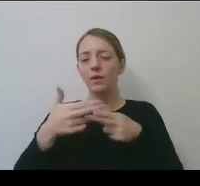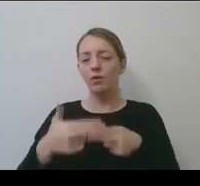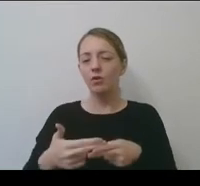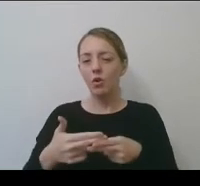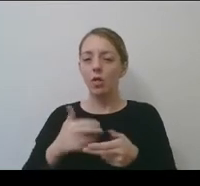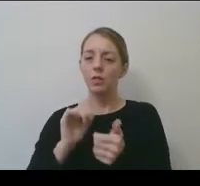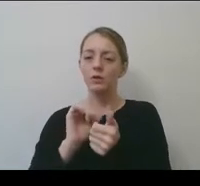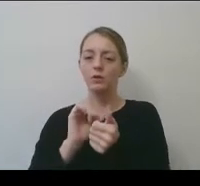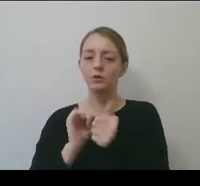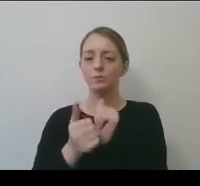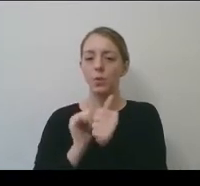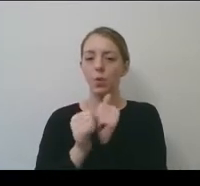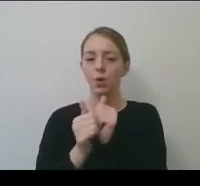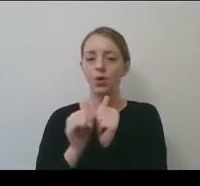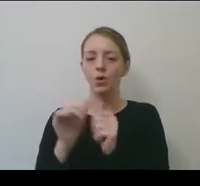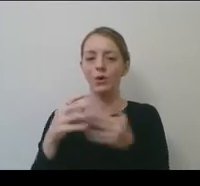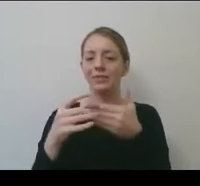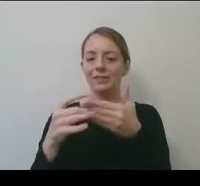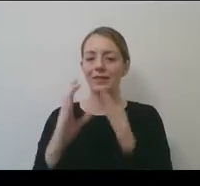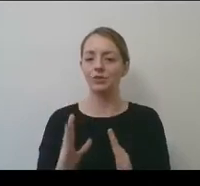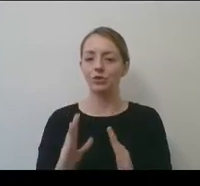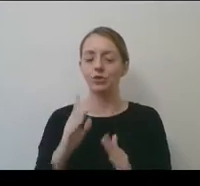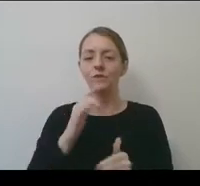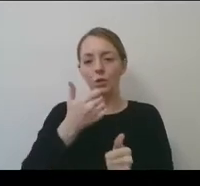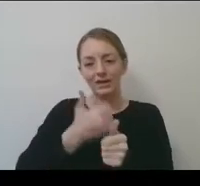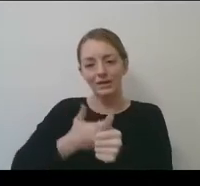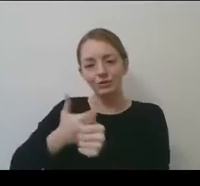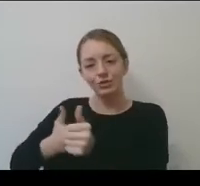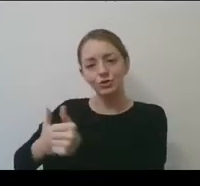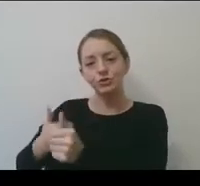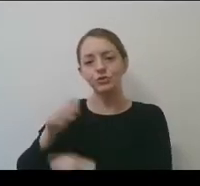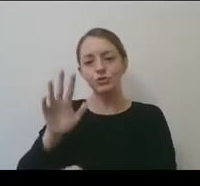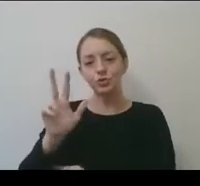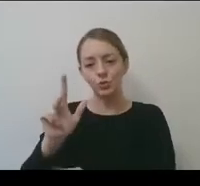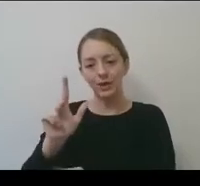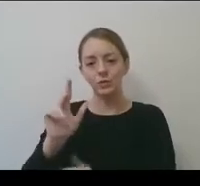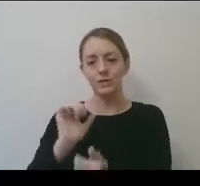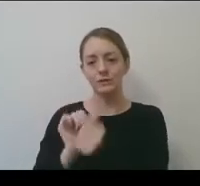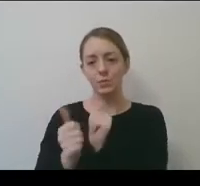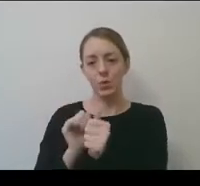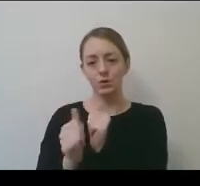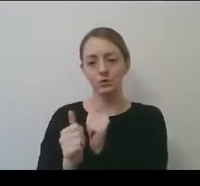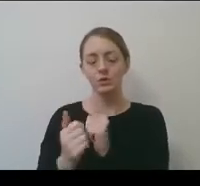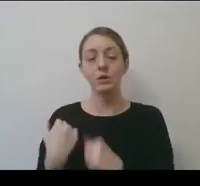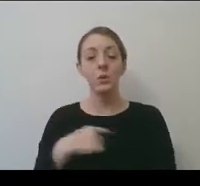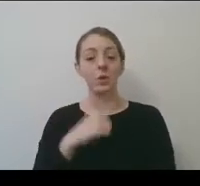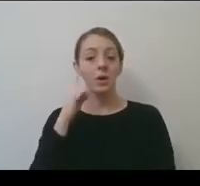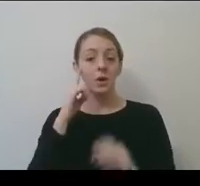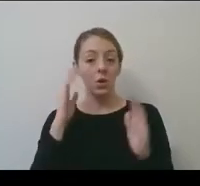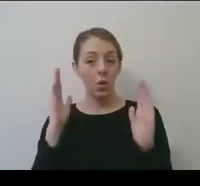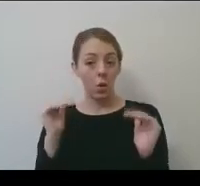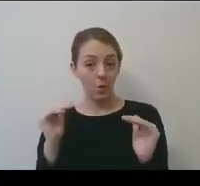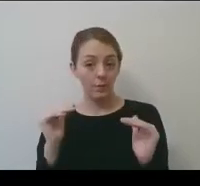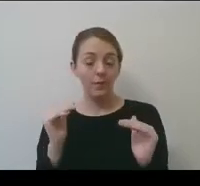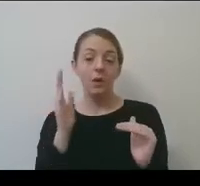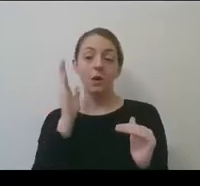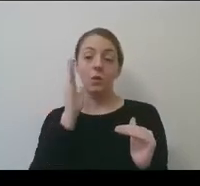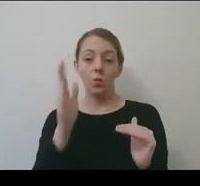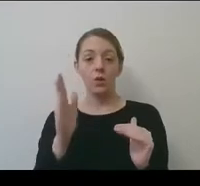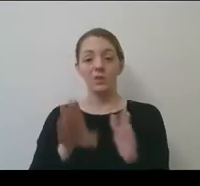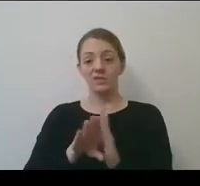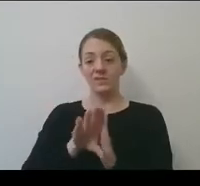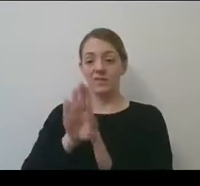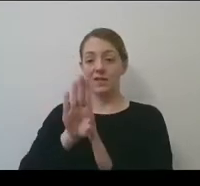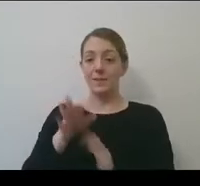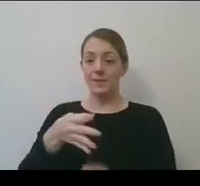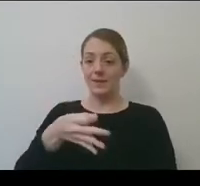leader for each of the 23 sports. And so we're hoping that that does two things, that we can develop expertise and really